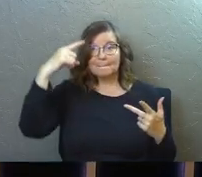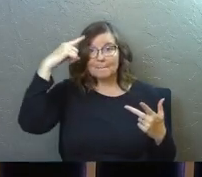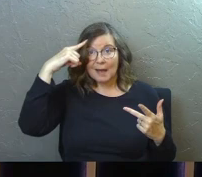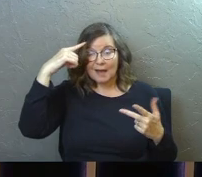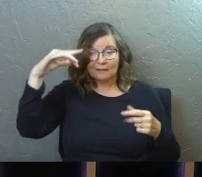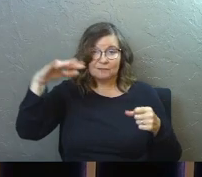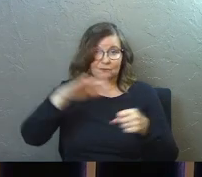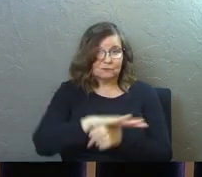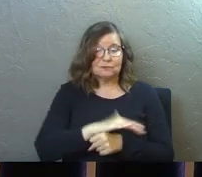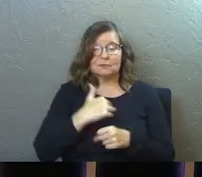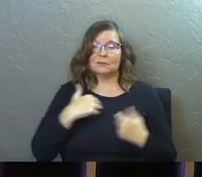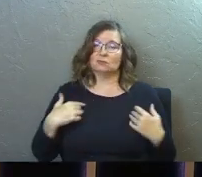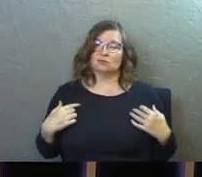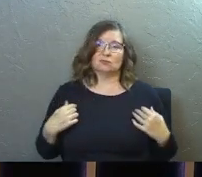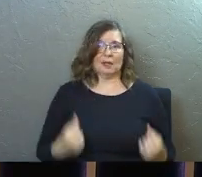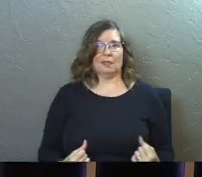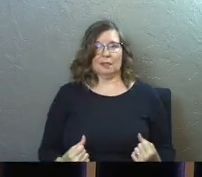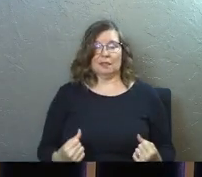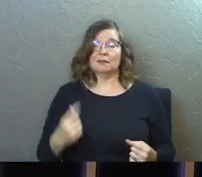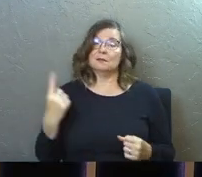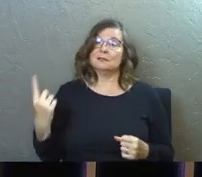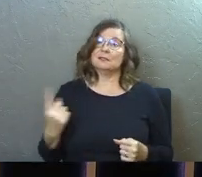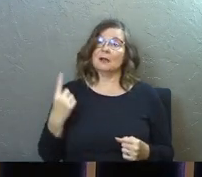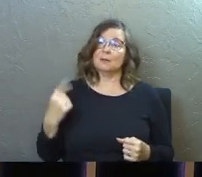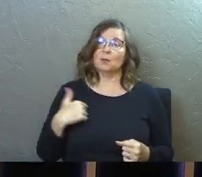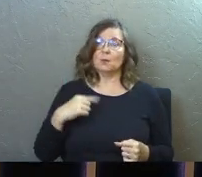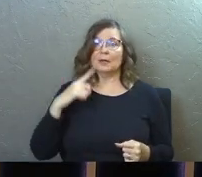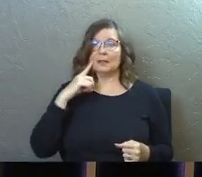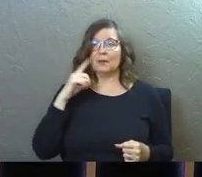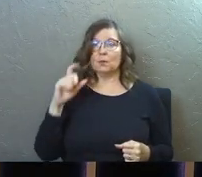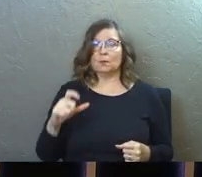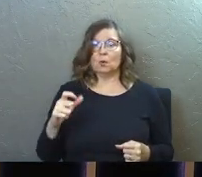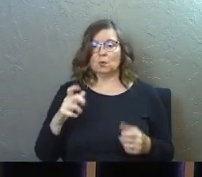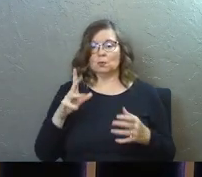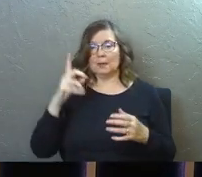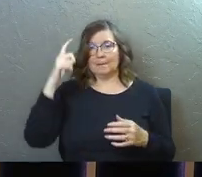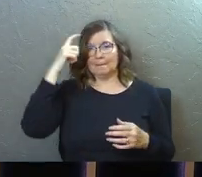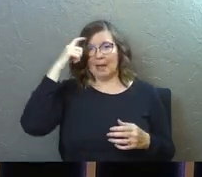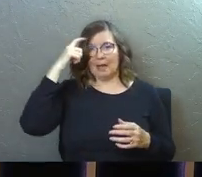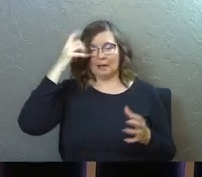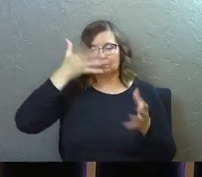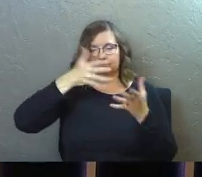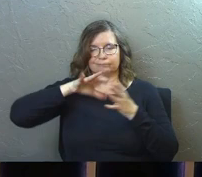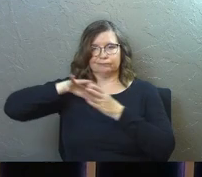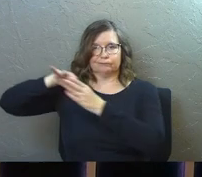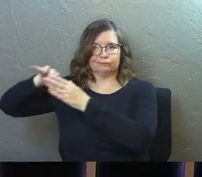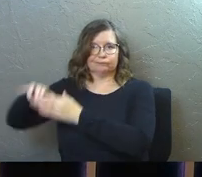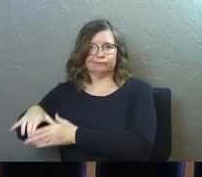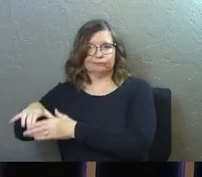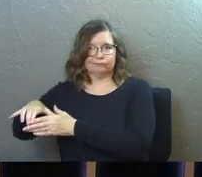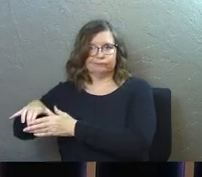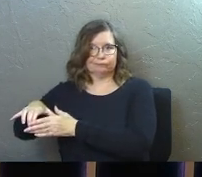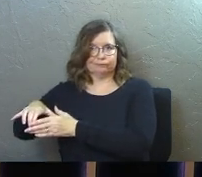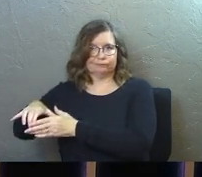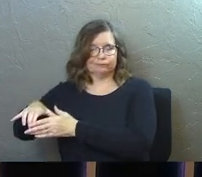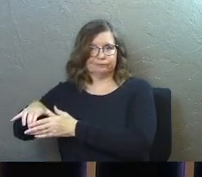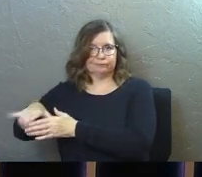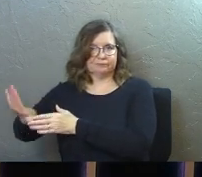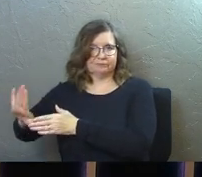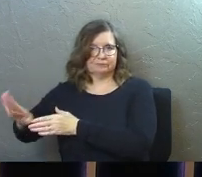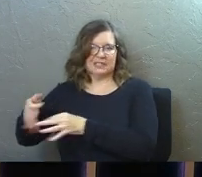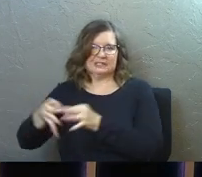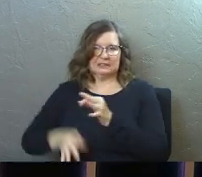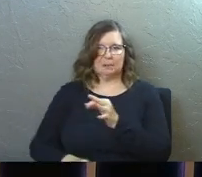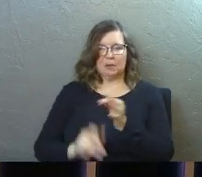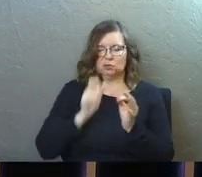mind, and strength. And sometimes we think that we're supposed to leave our mind out of it, that it should be such a simple faith.